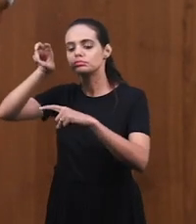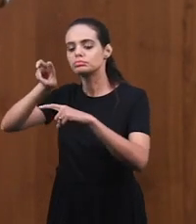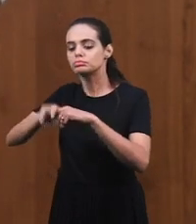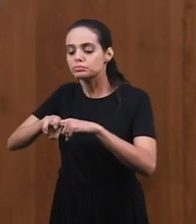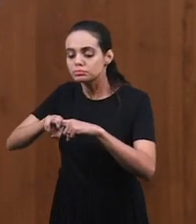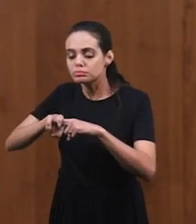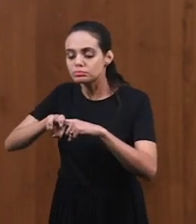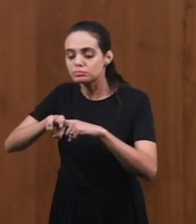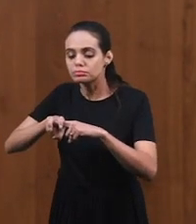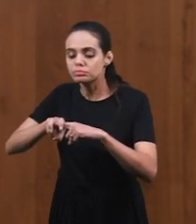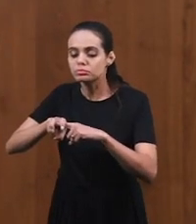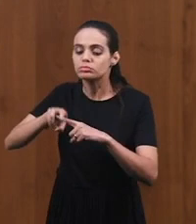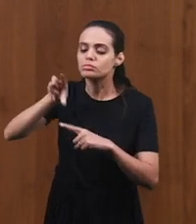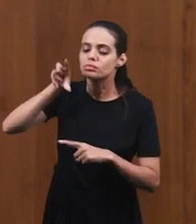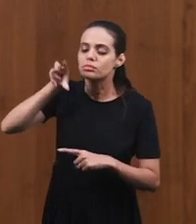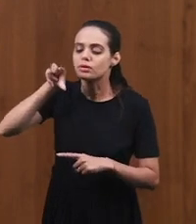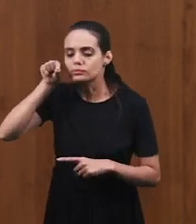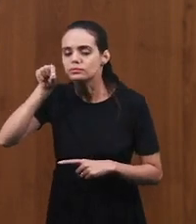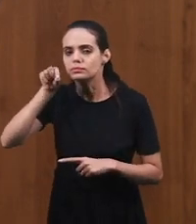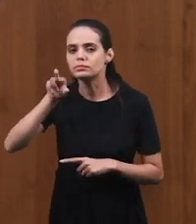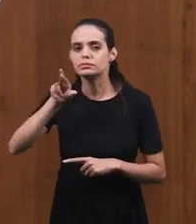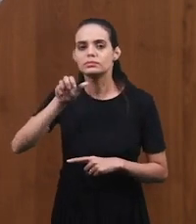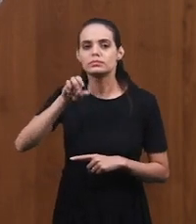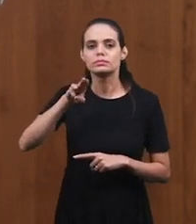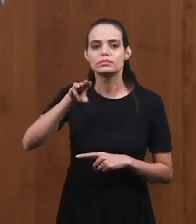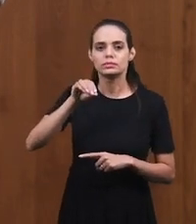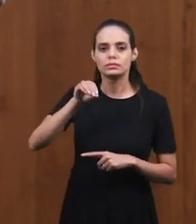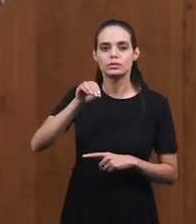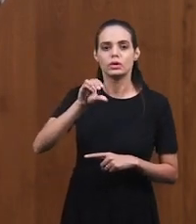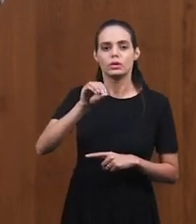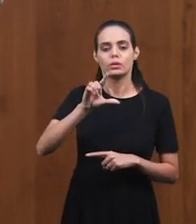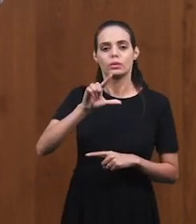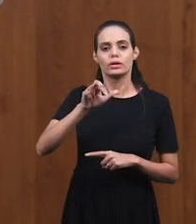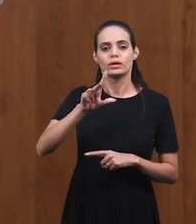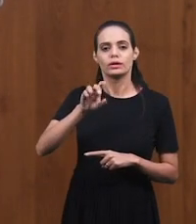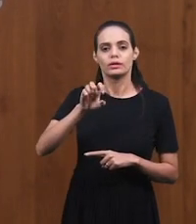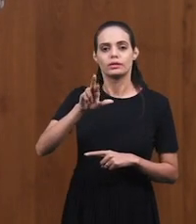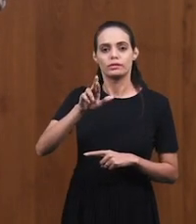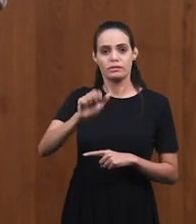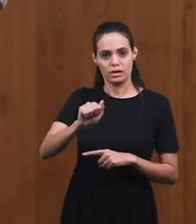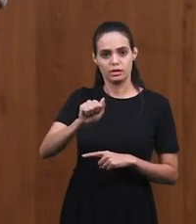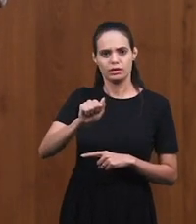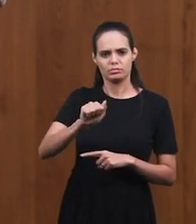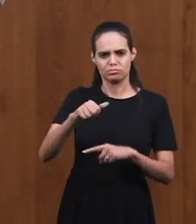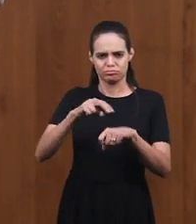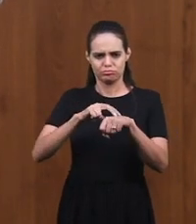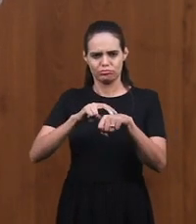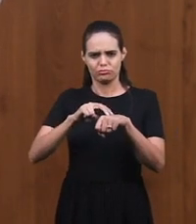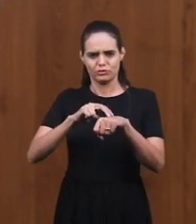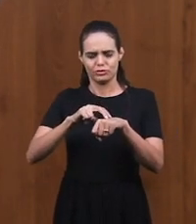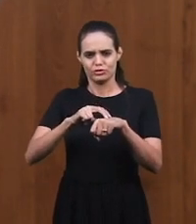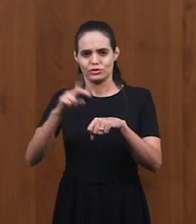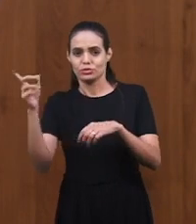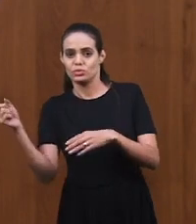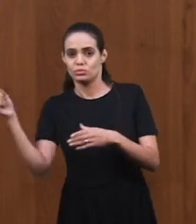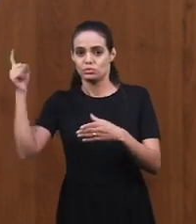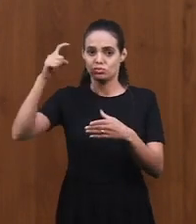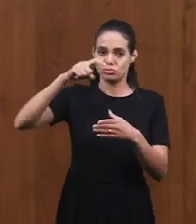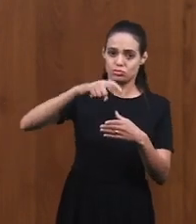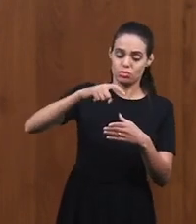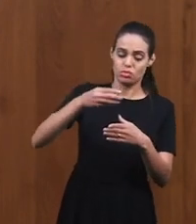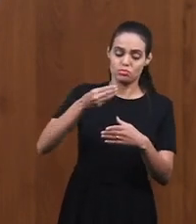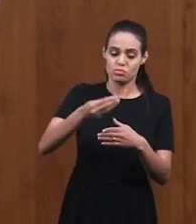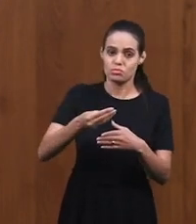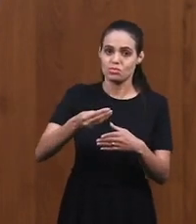olive tree, a branch of olive tree. So she went and came back with that. And the olive tree talks about Jesus.